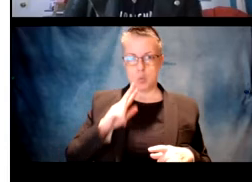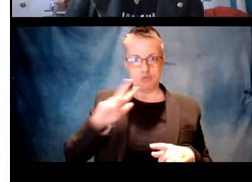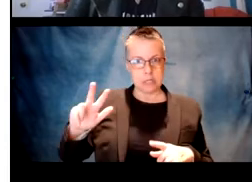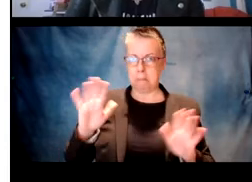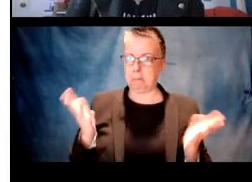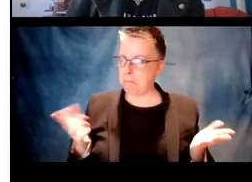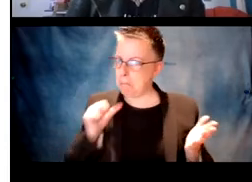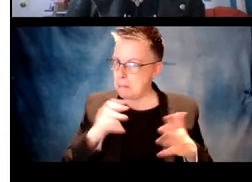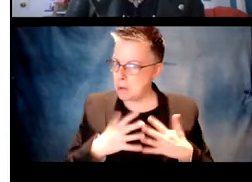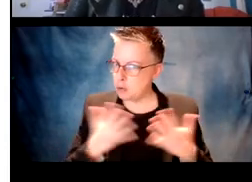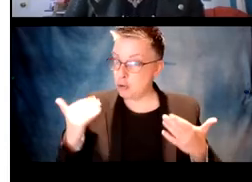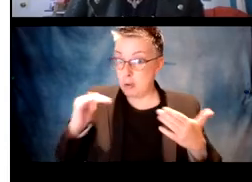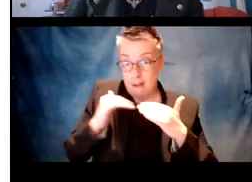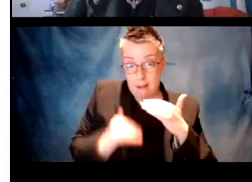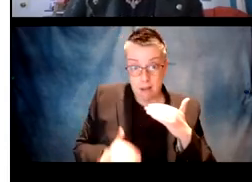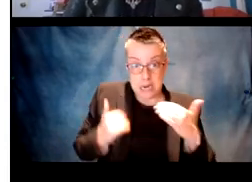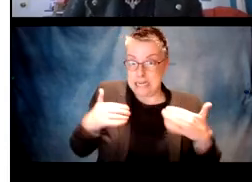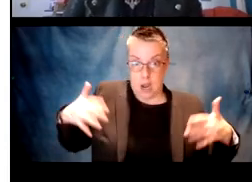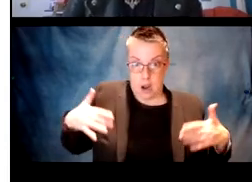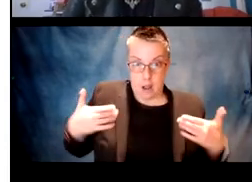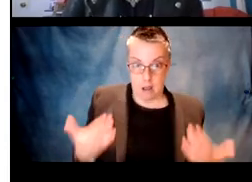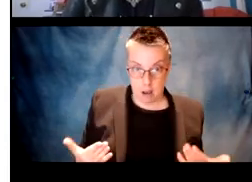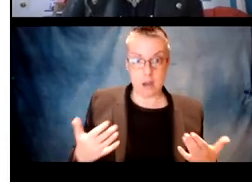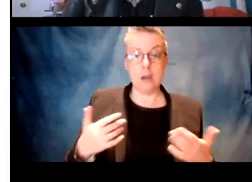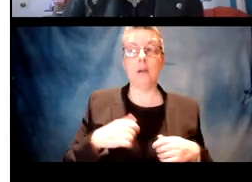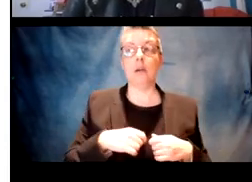But we don't see it much with younger kids.